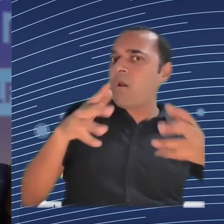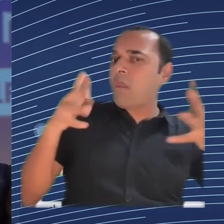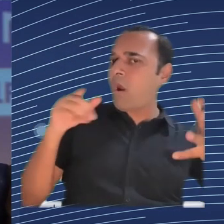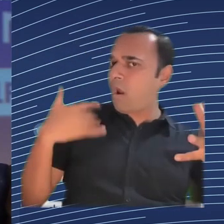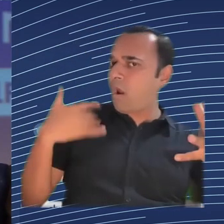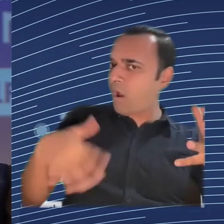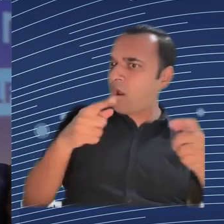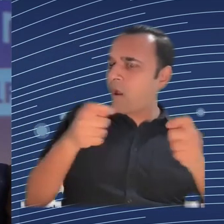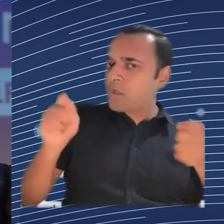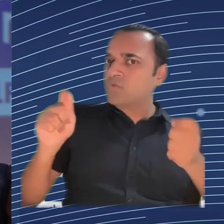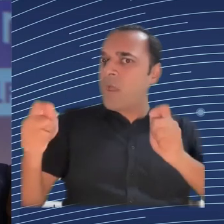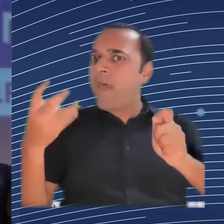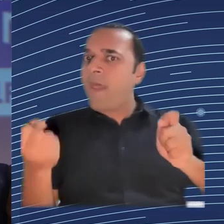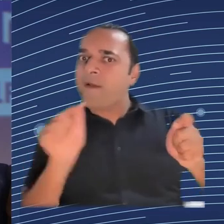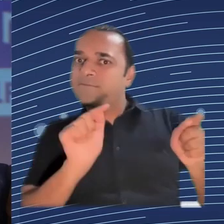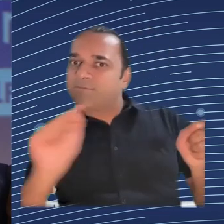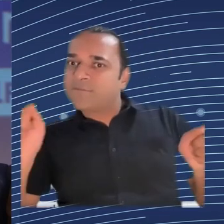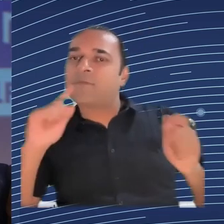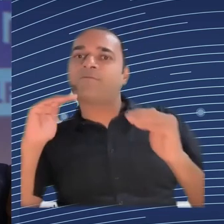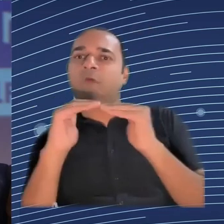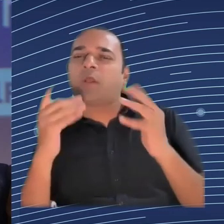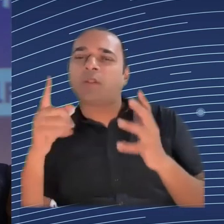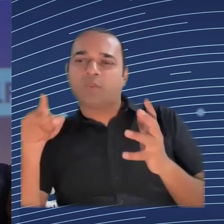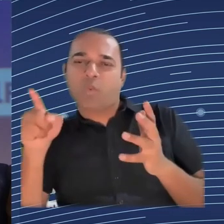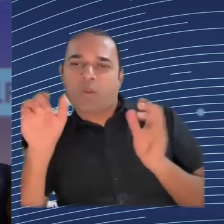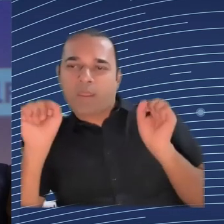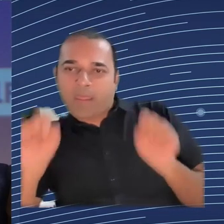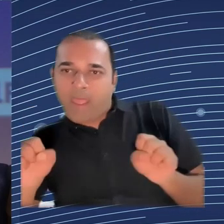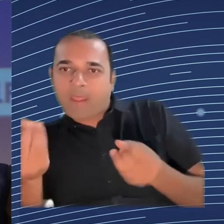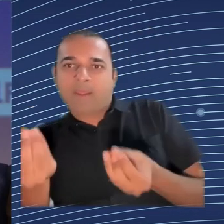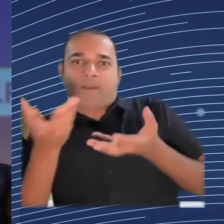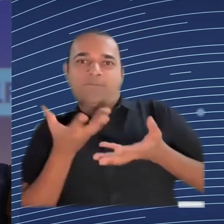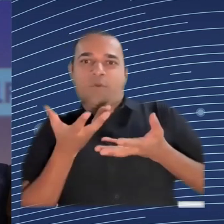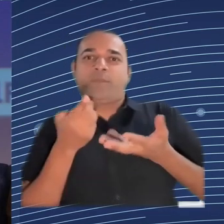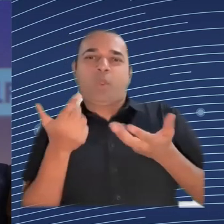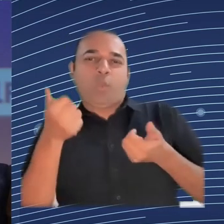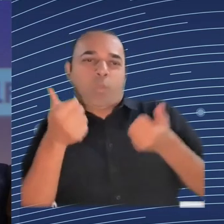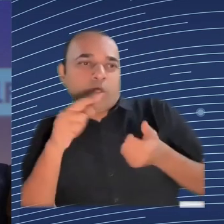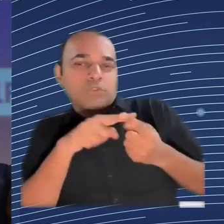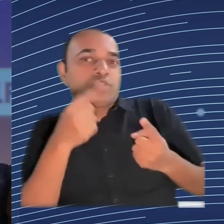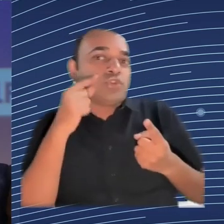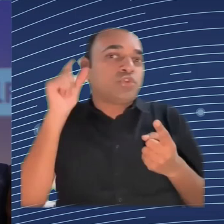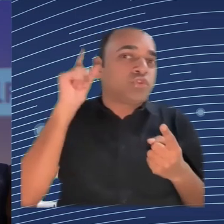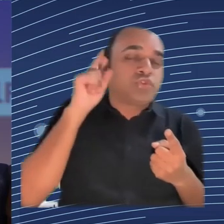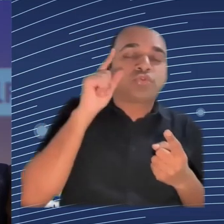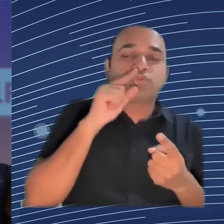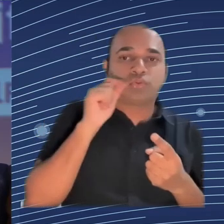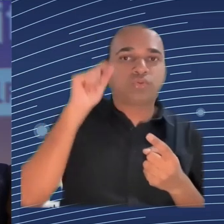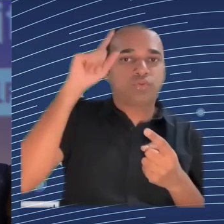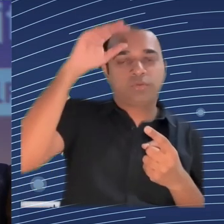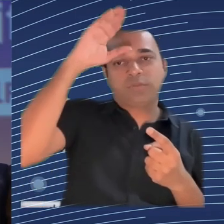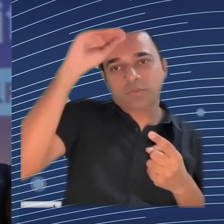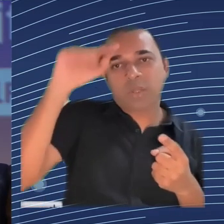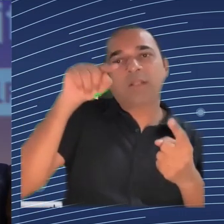pressing companies, it could be by regulation, it could be with financial incentives, but